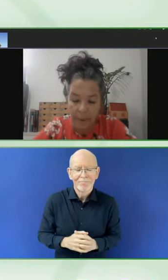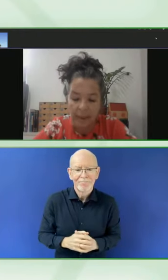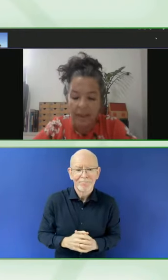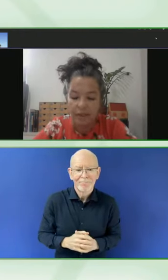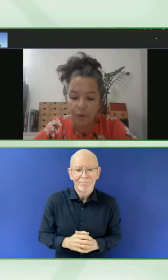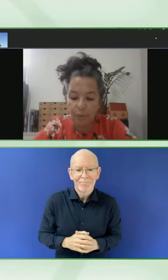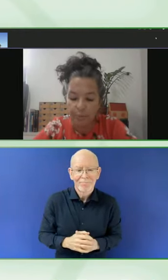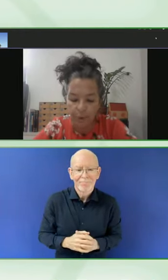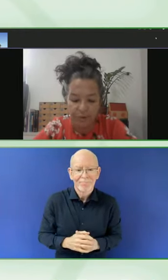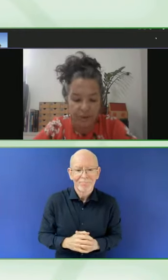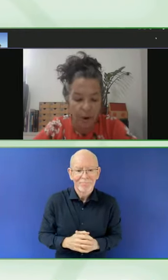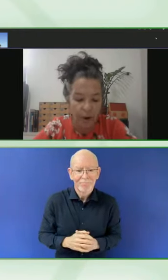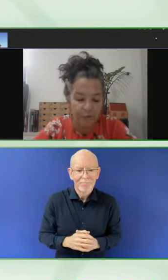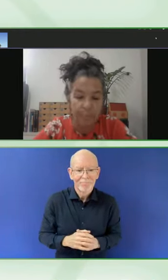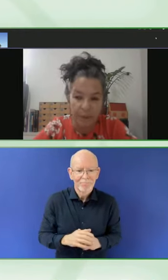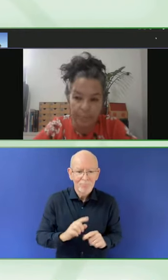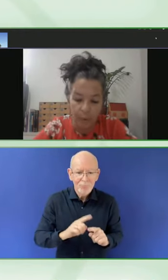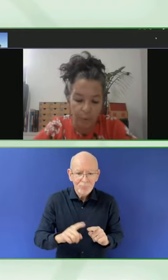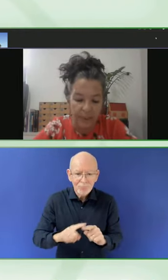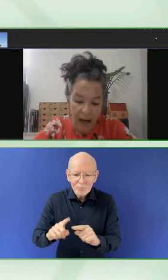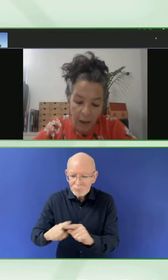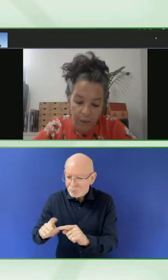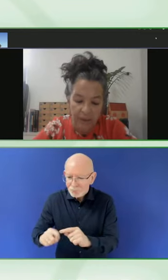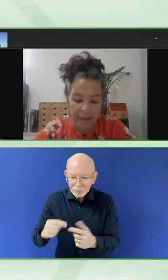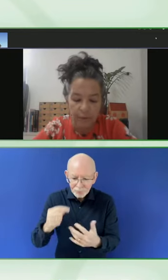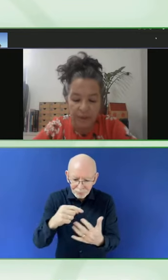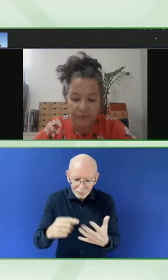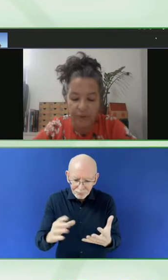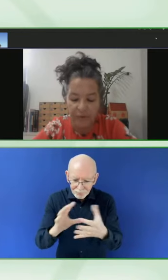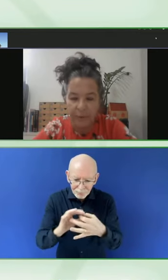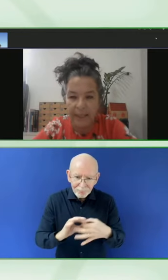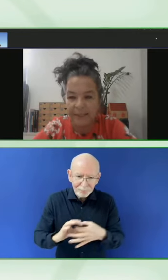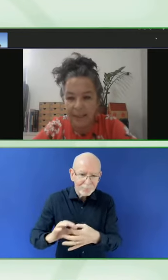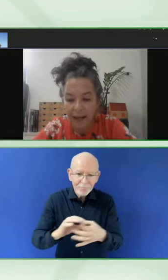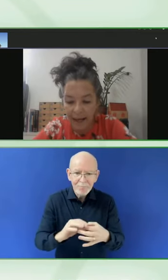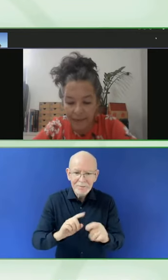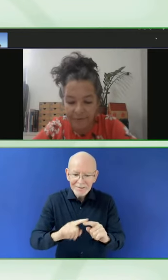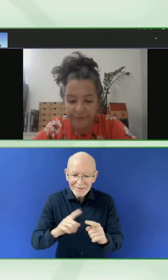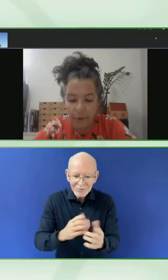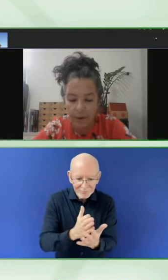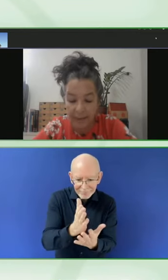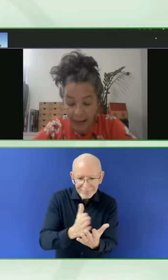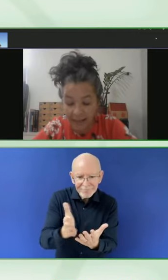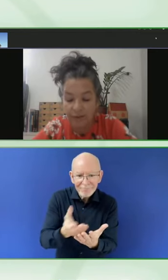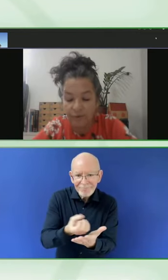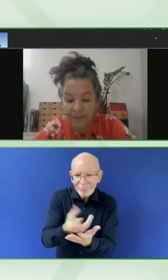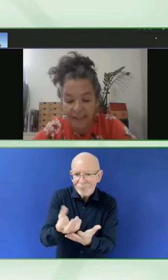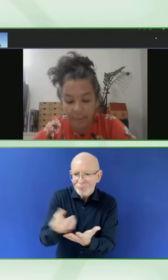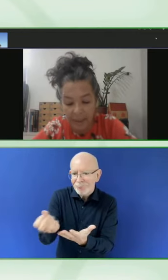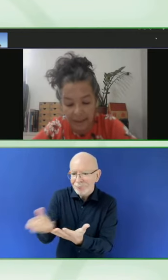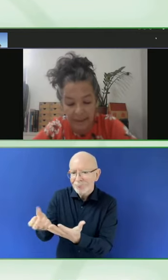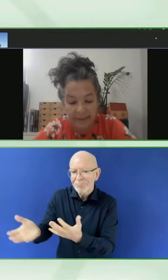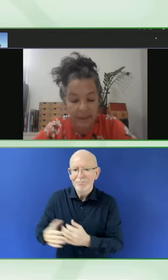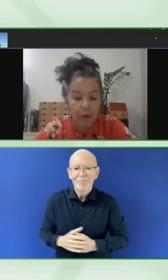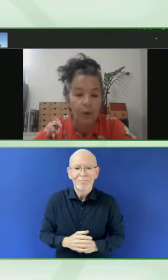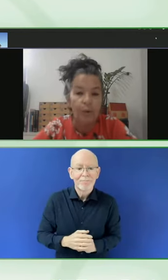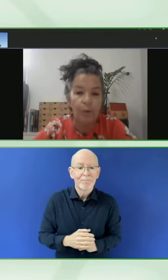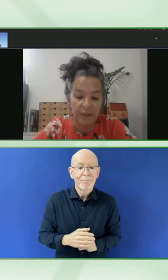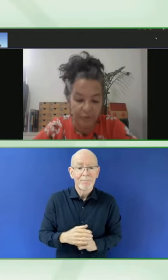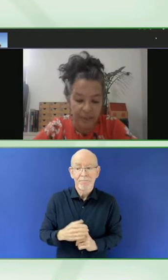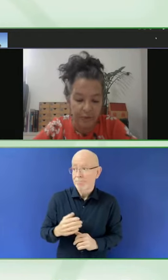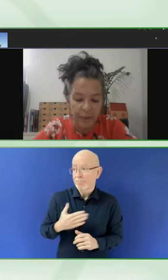team is composed of people without and with different kinds of disabilities,